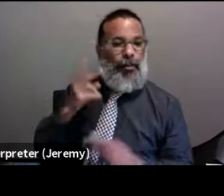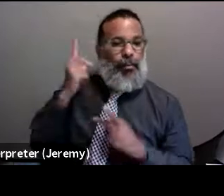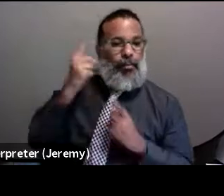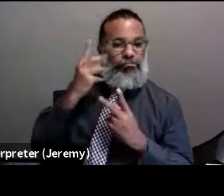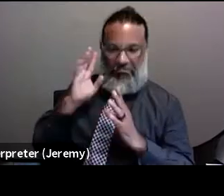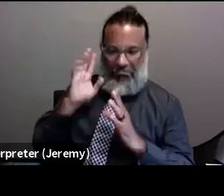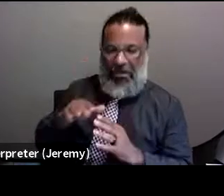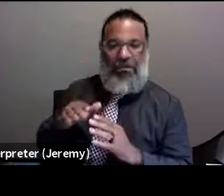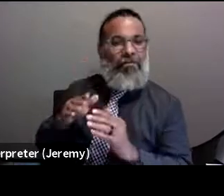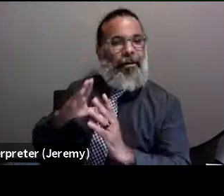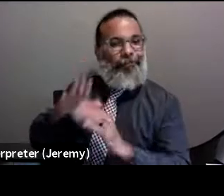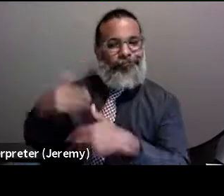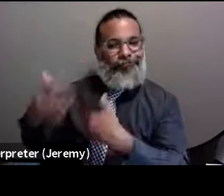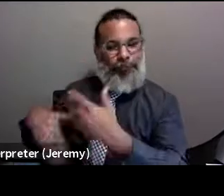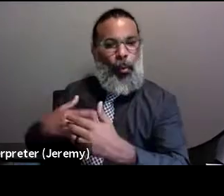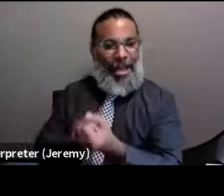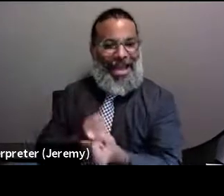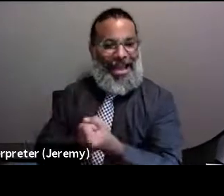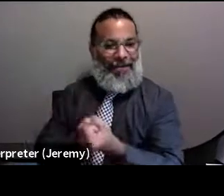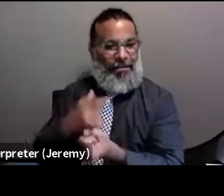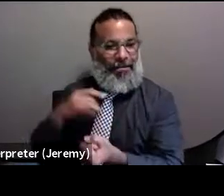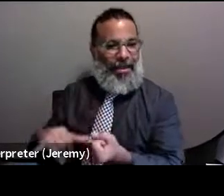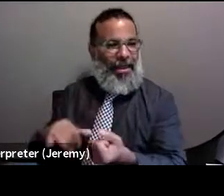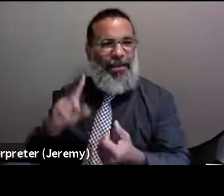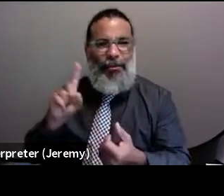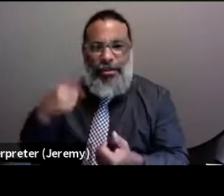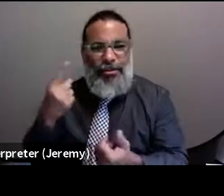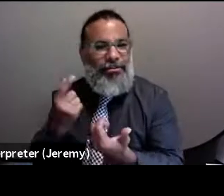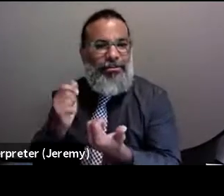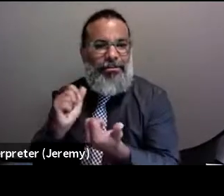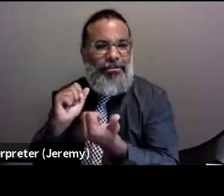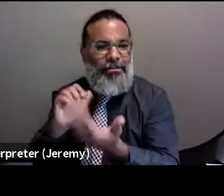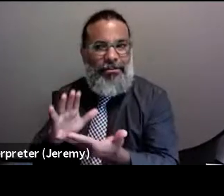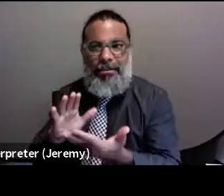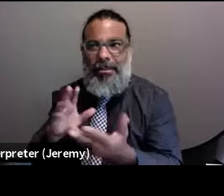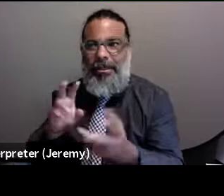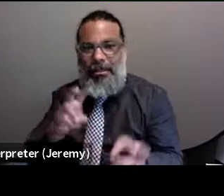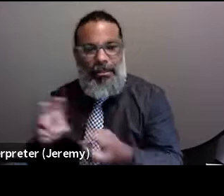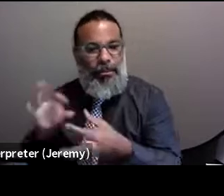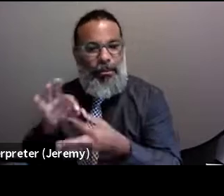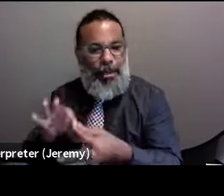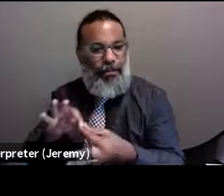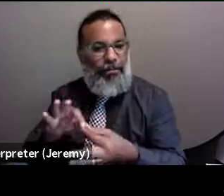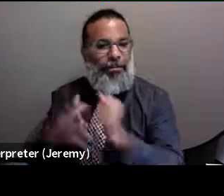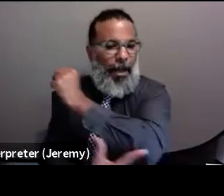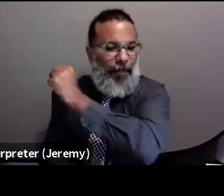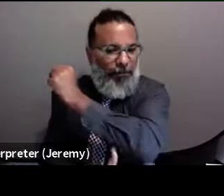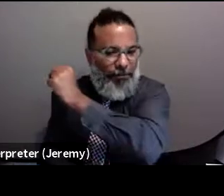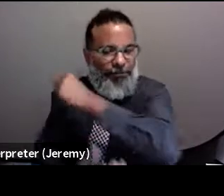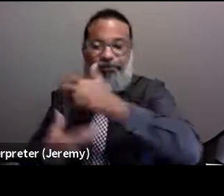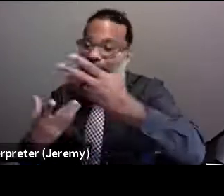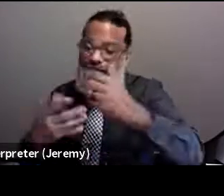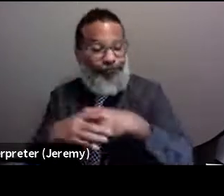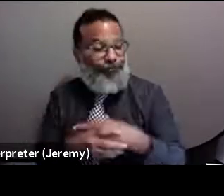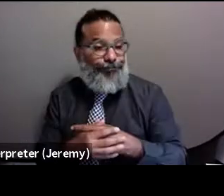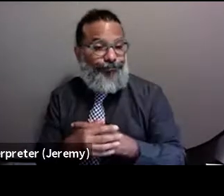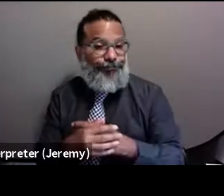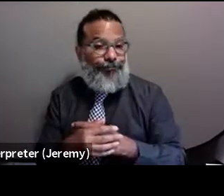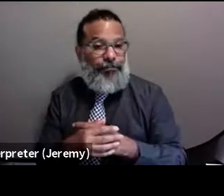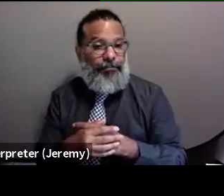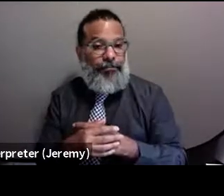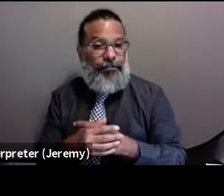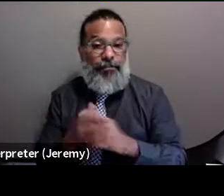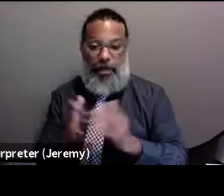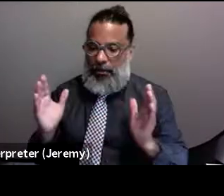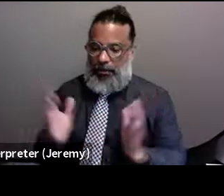around. And just addressing the issues around poverty. And, you know, I think that, you know, as a small